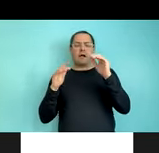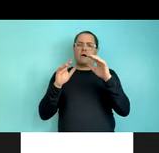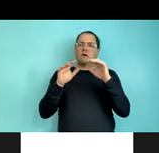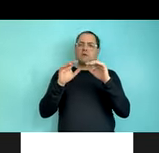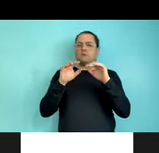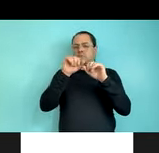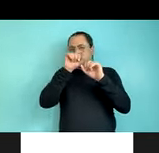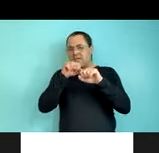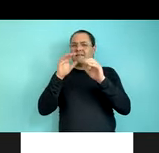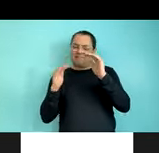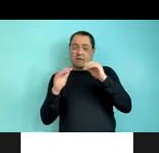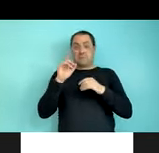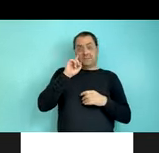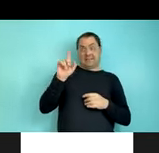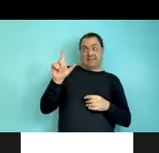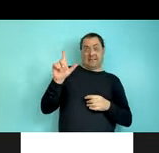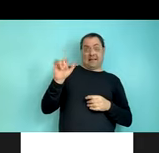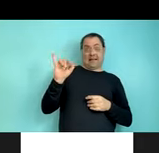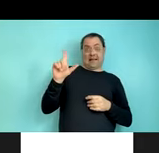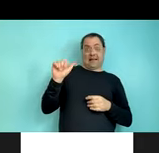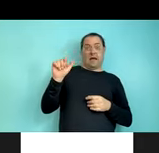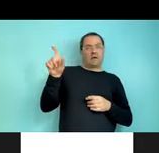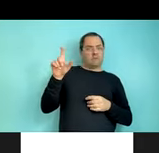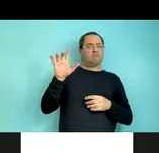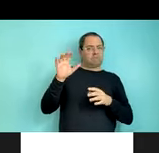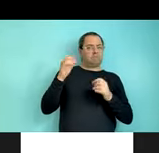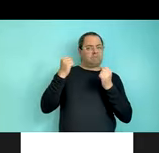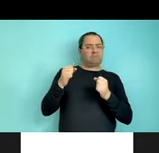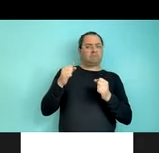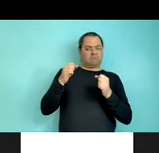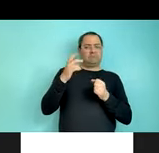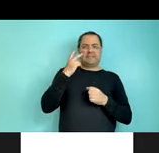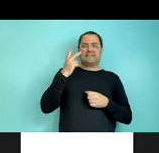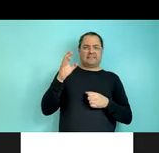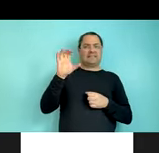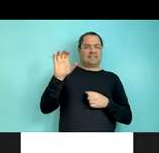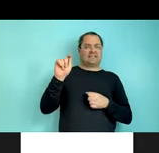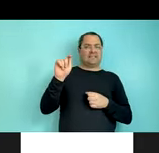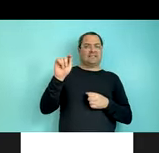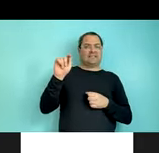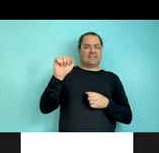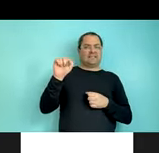learned from Laila, this actually appears to be the same order that is overwhelmingly present in CTSL as well.